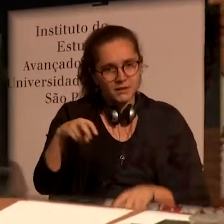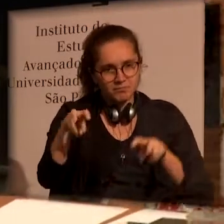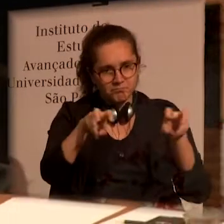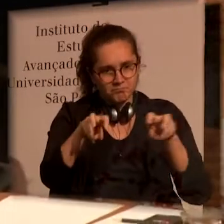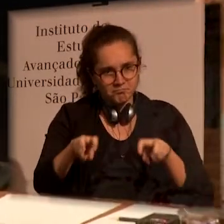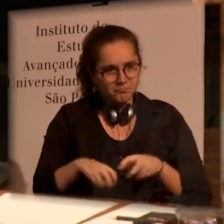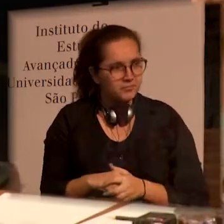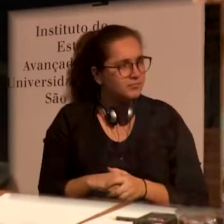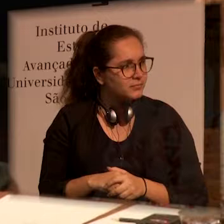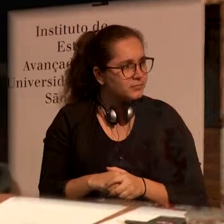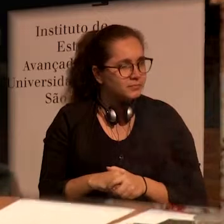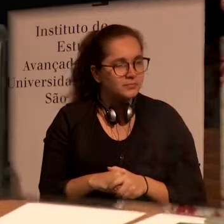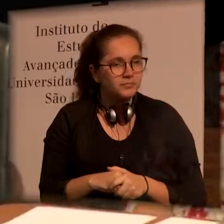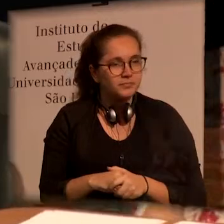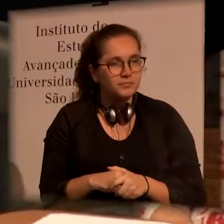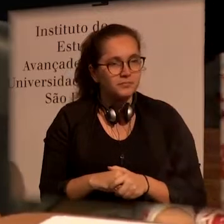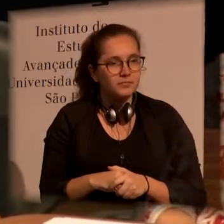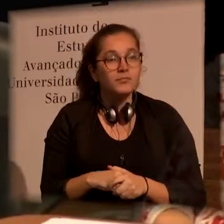the panel.